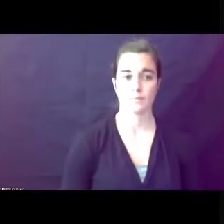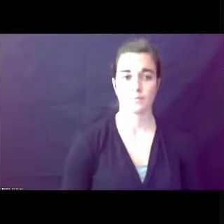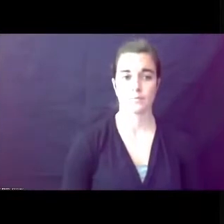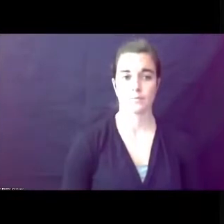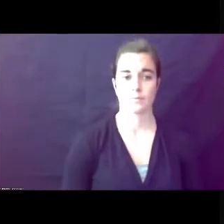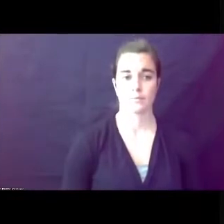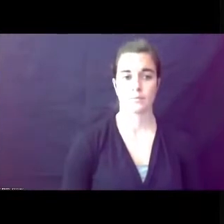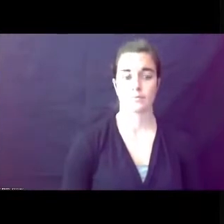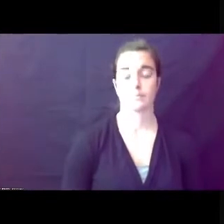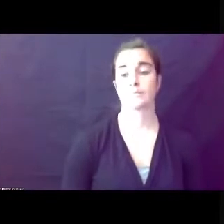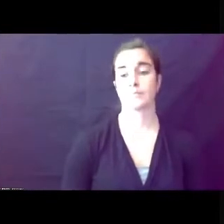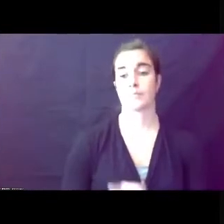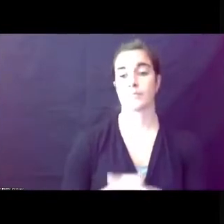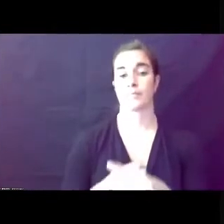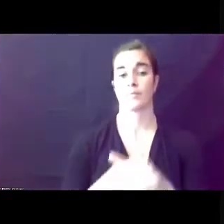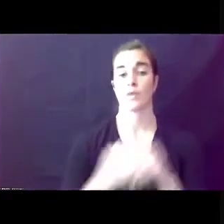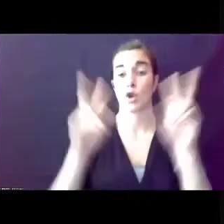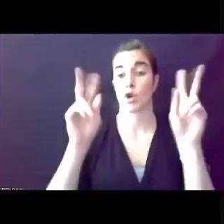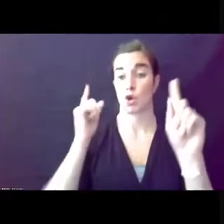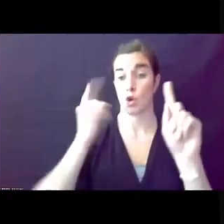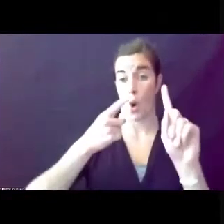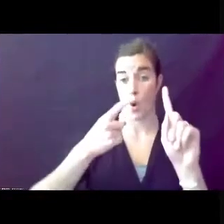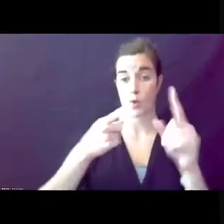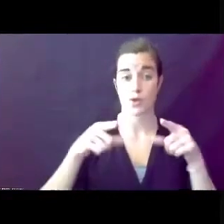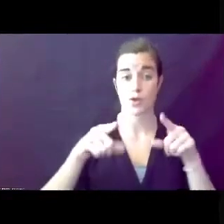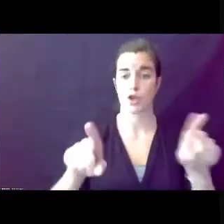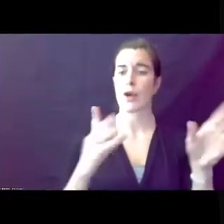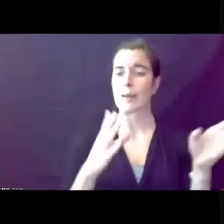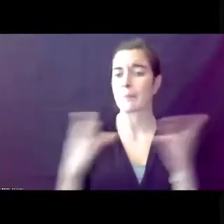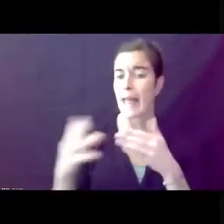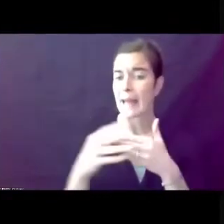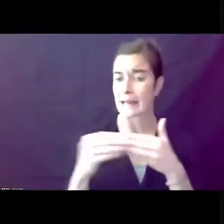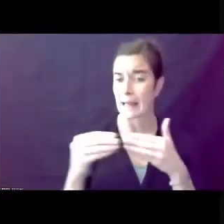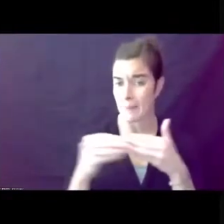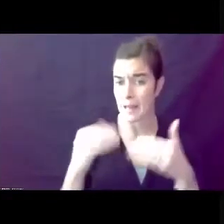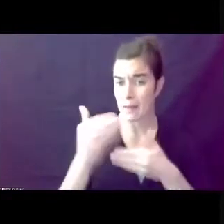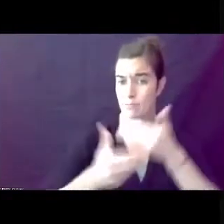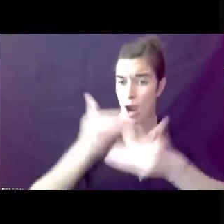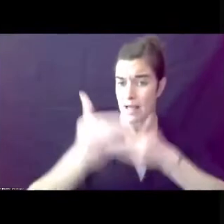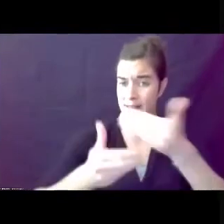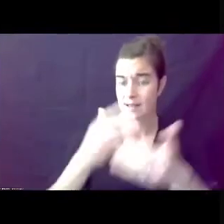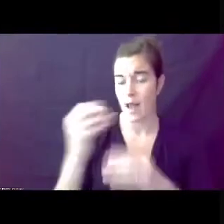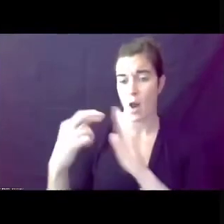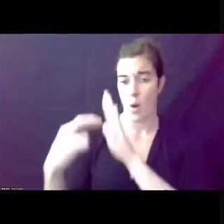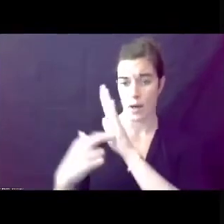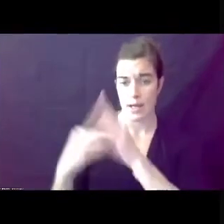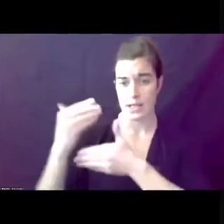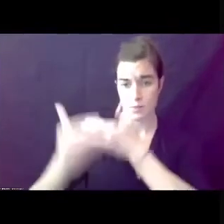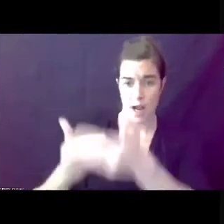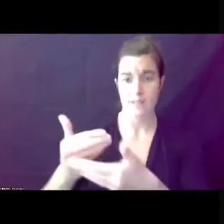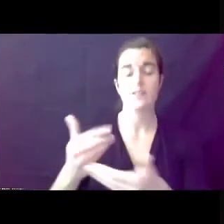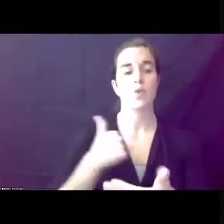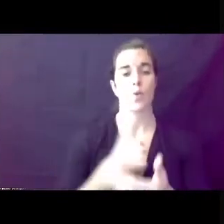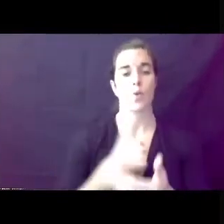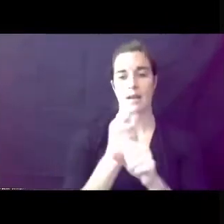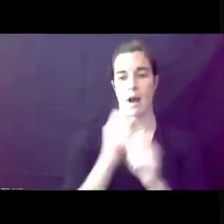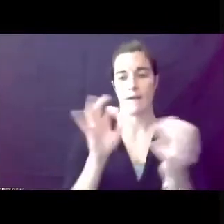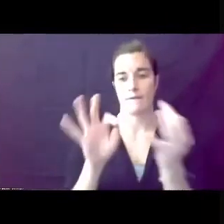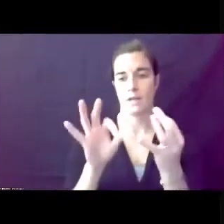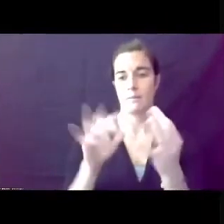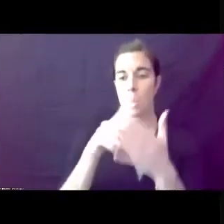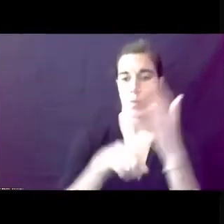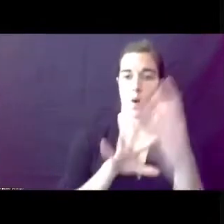The key themes and goals during the Plan Columbia process and the ordinance process, we received input on what the code should address.